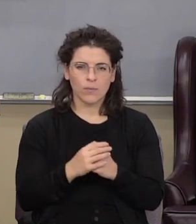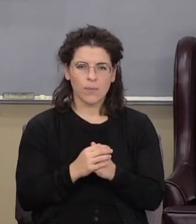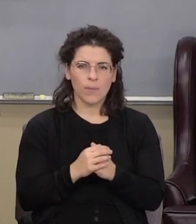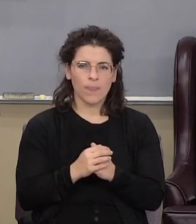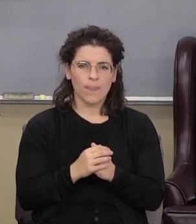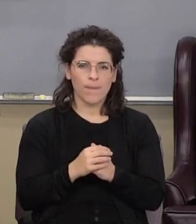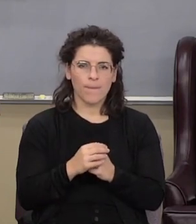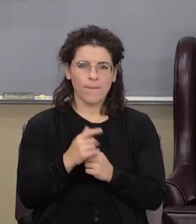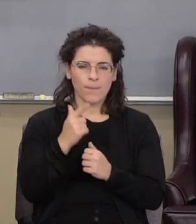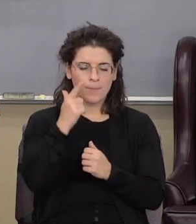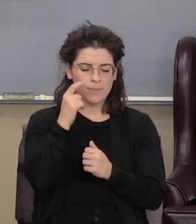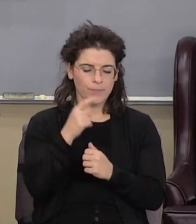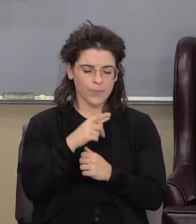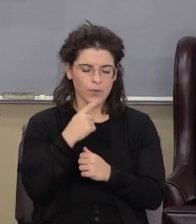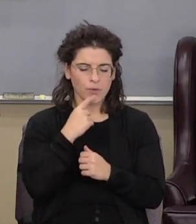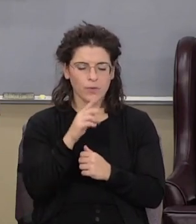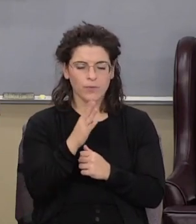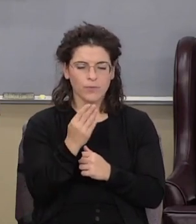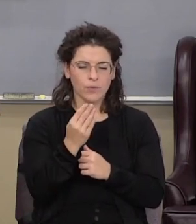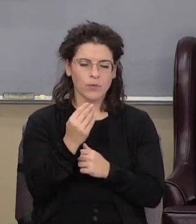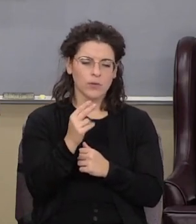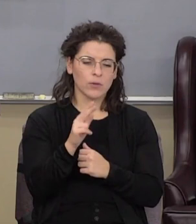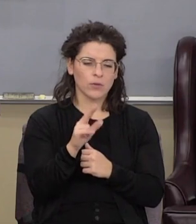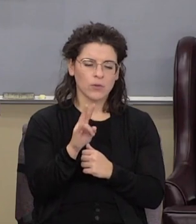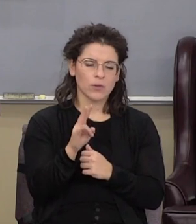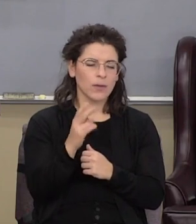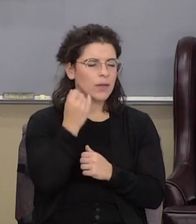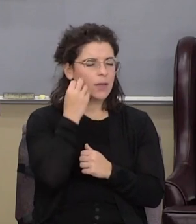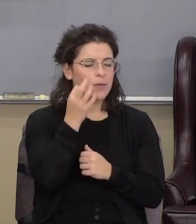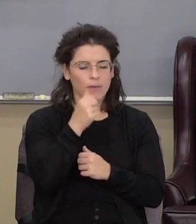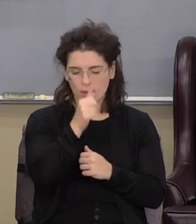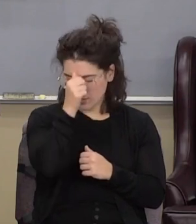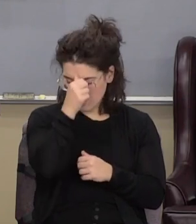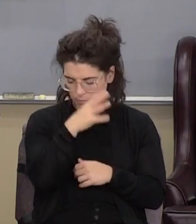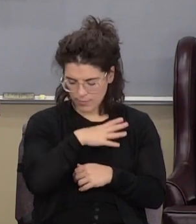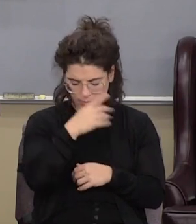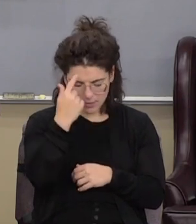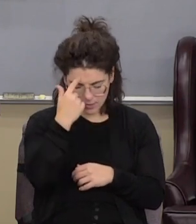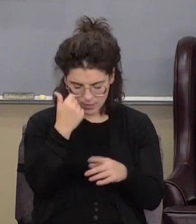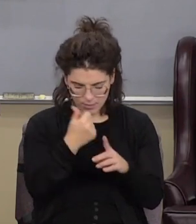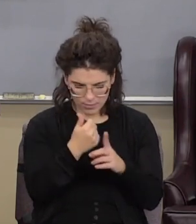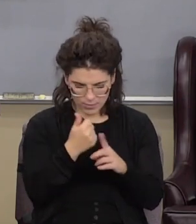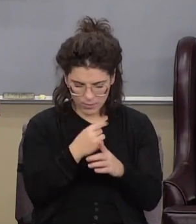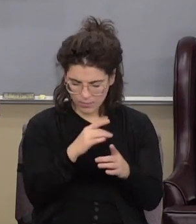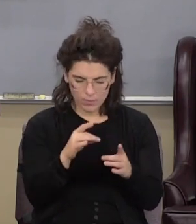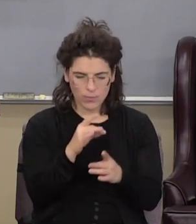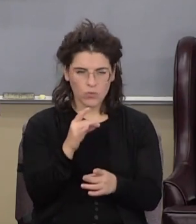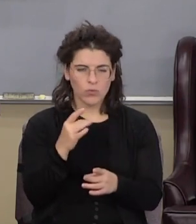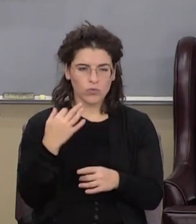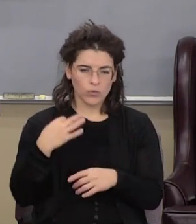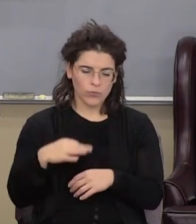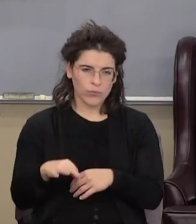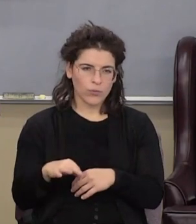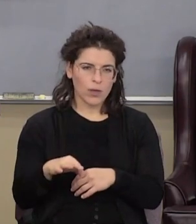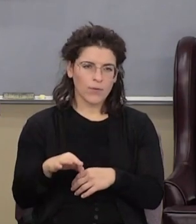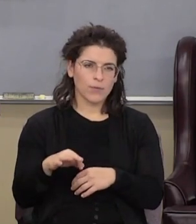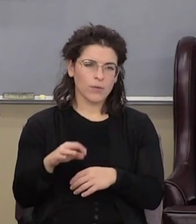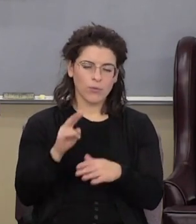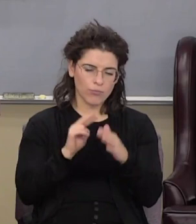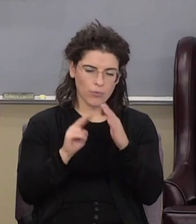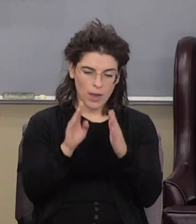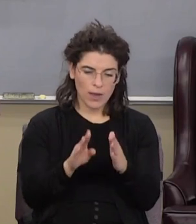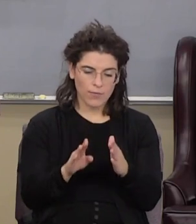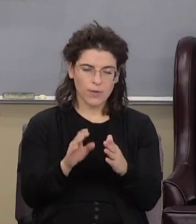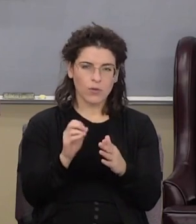because Paul says in 1st Corinthians 14 verse 37 if any man think himself to be spiritual or prophet you think you're speaking for